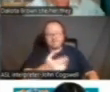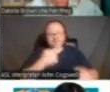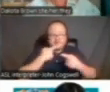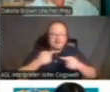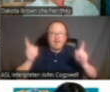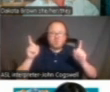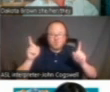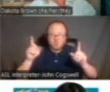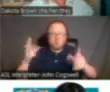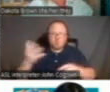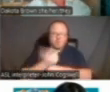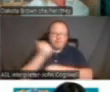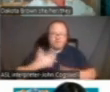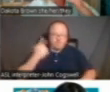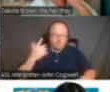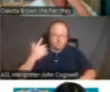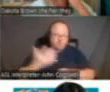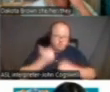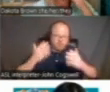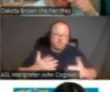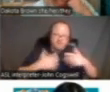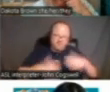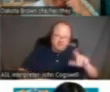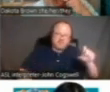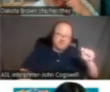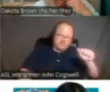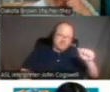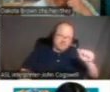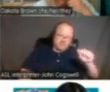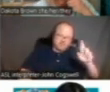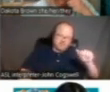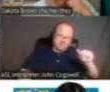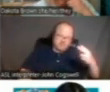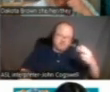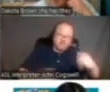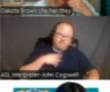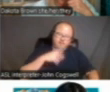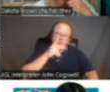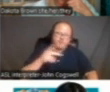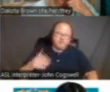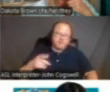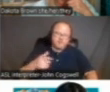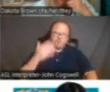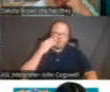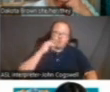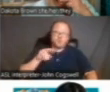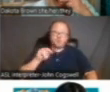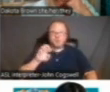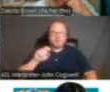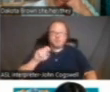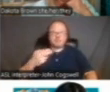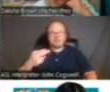the winner. We, we have one winner, of course, was, um, Sarah. She got her Krispy Kreme by, by knowing Juneteenth trivia